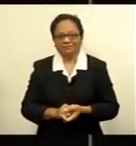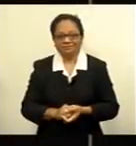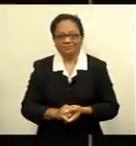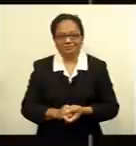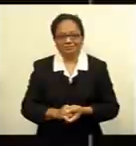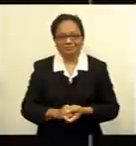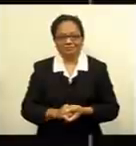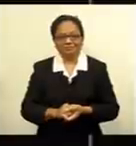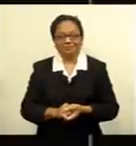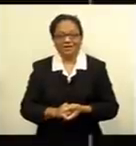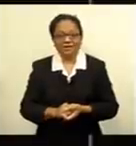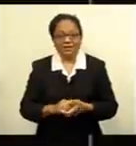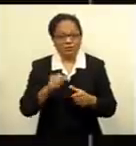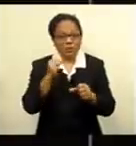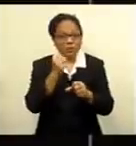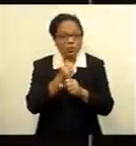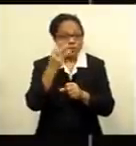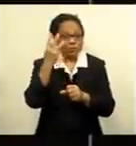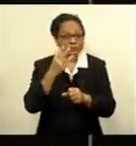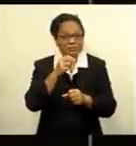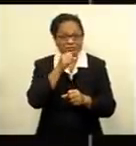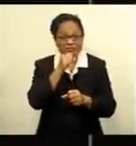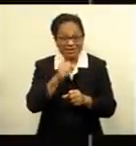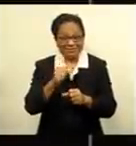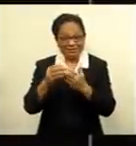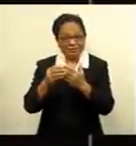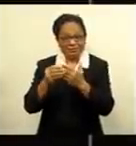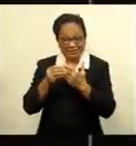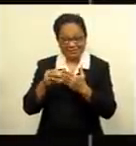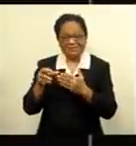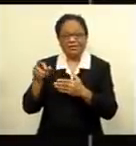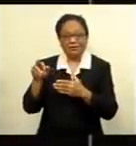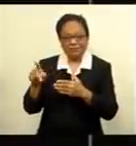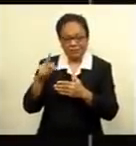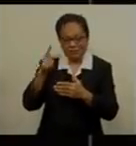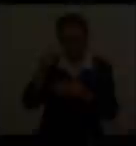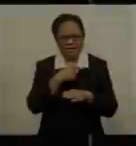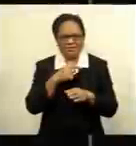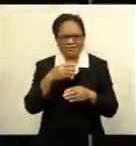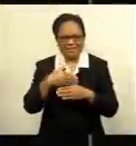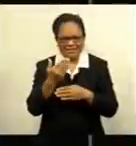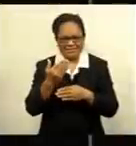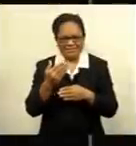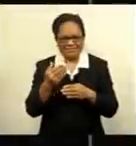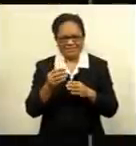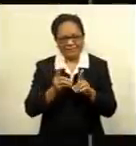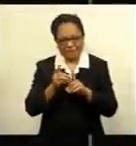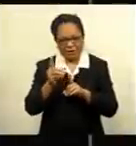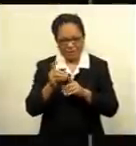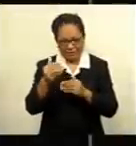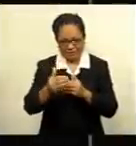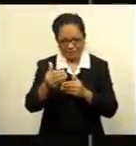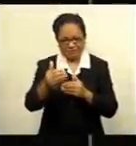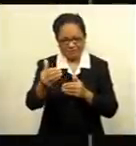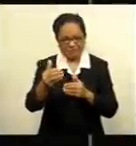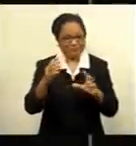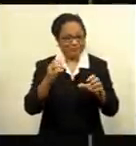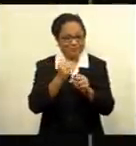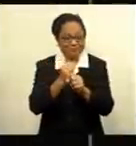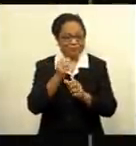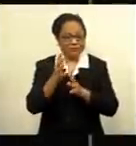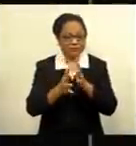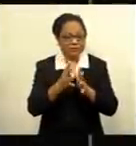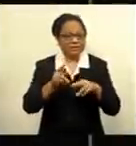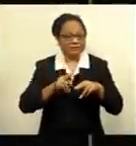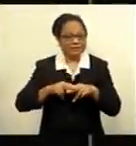Gender reveal parties are all the rage now and zoo animals are getting in on the craze. Recapping our main stories, Fiji